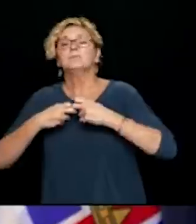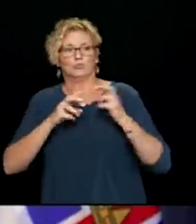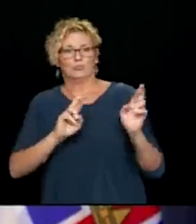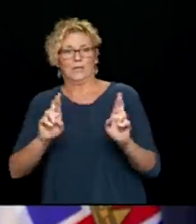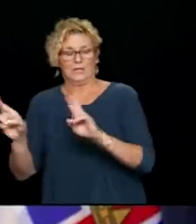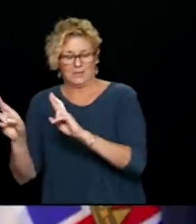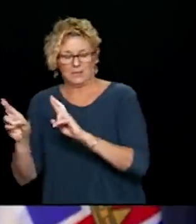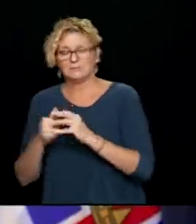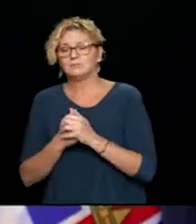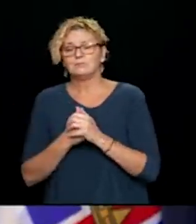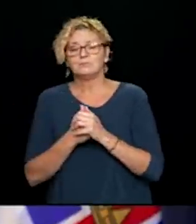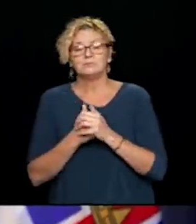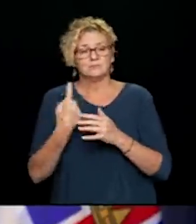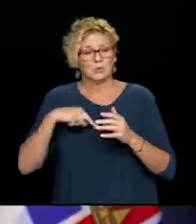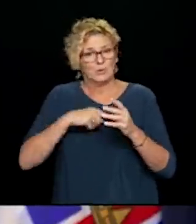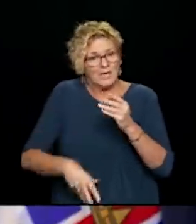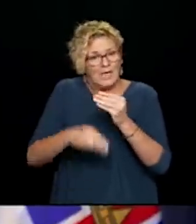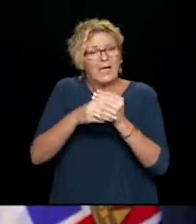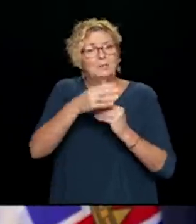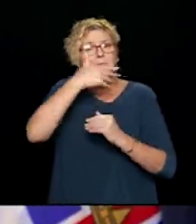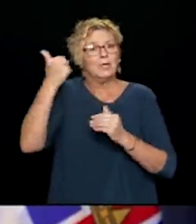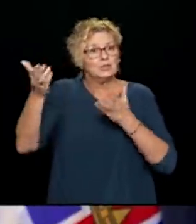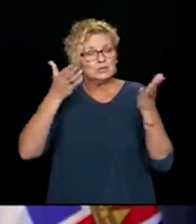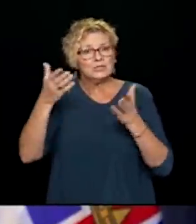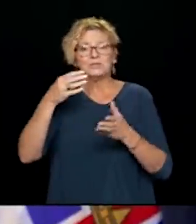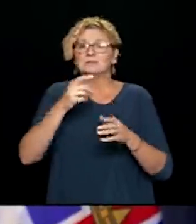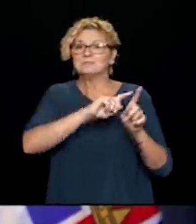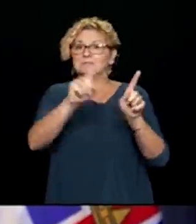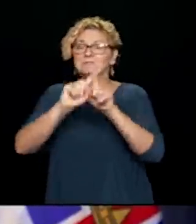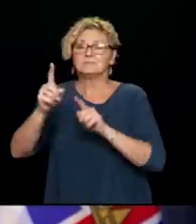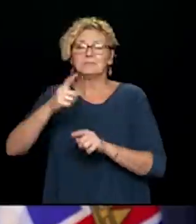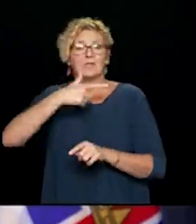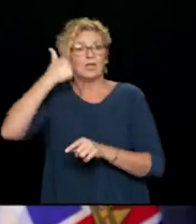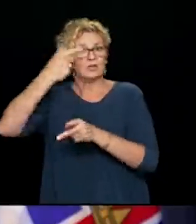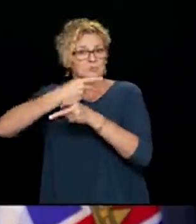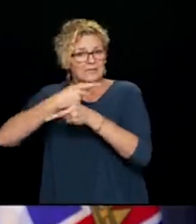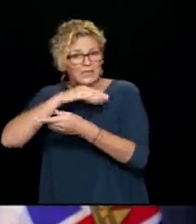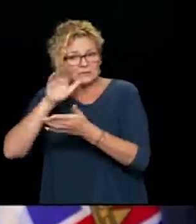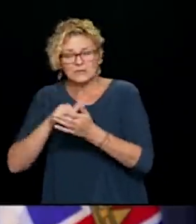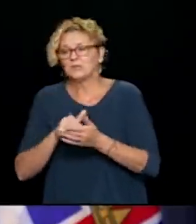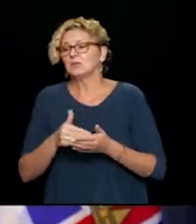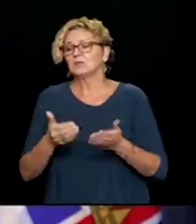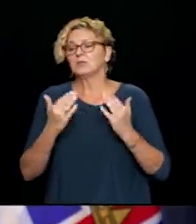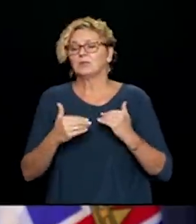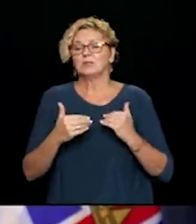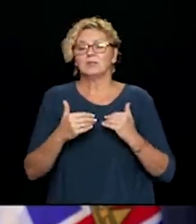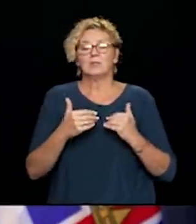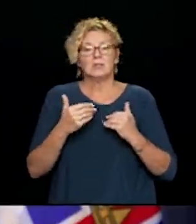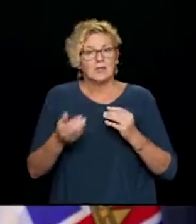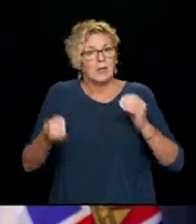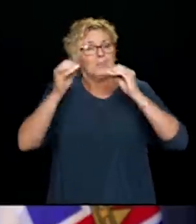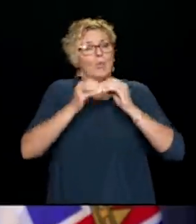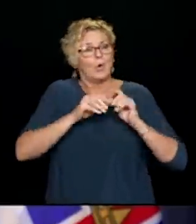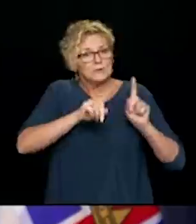,000 healthcare workers to provide additional support to our seniors and elders in long-term care homes and assisted living facilities. We are prepared by